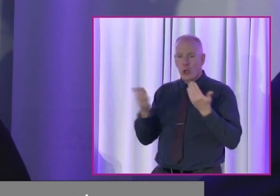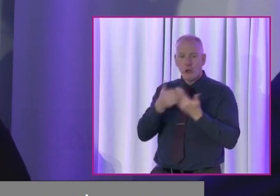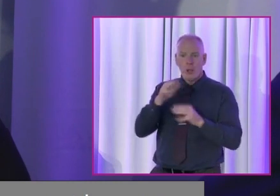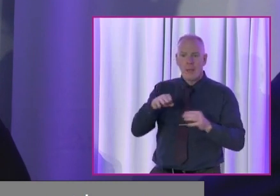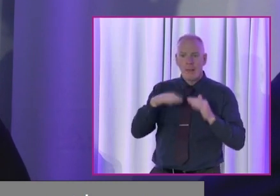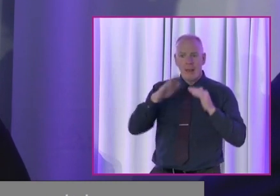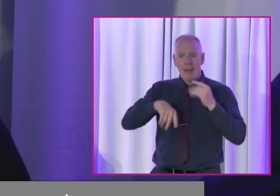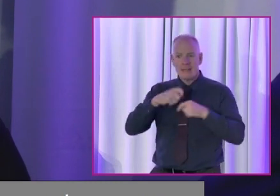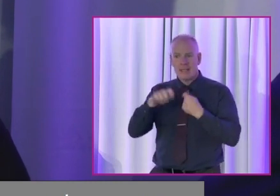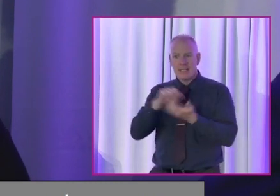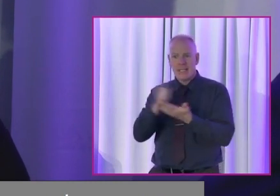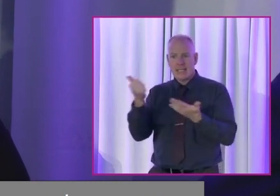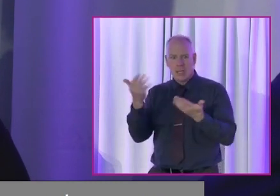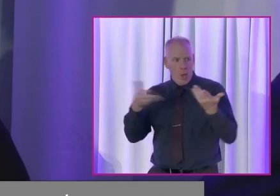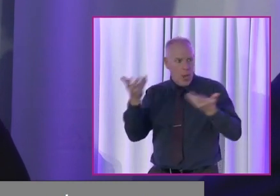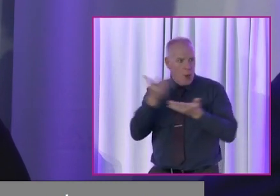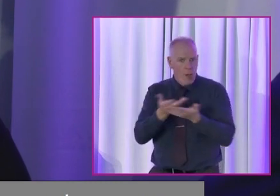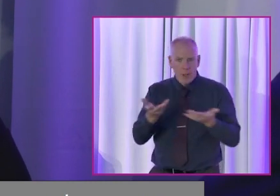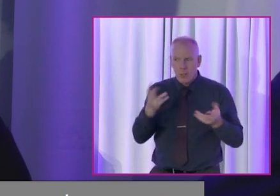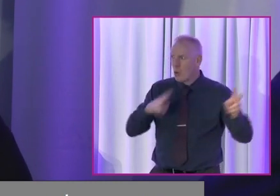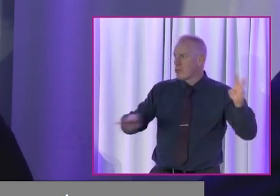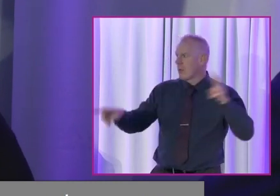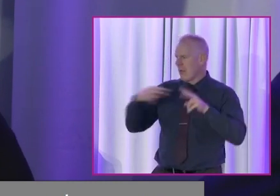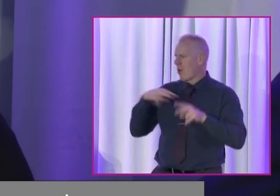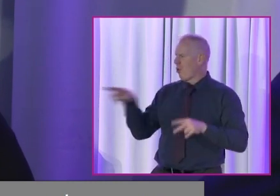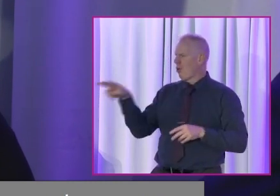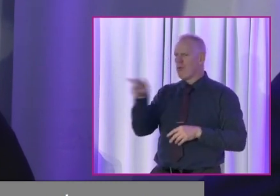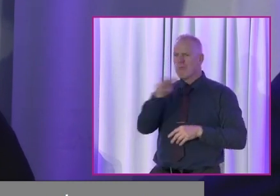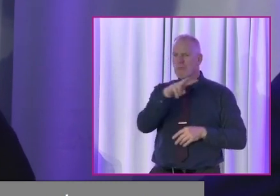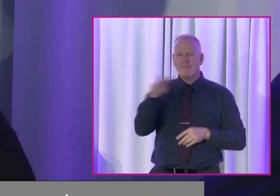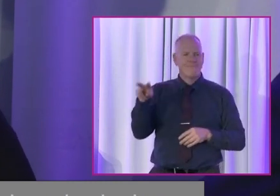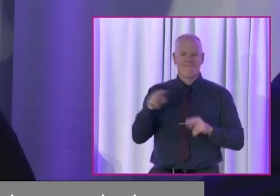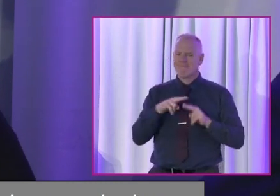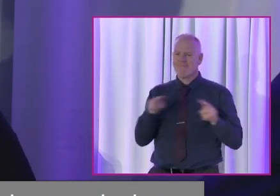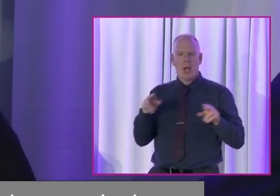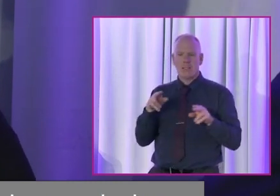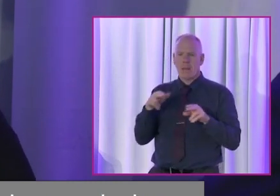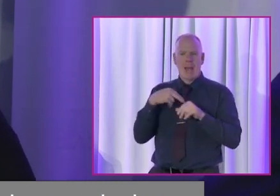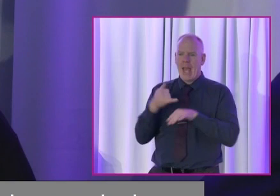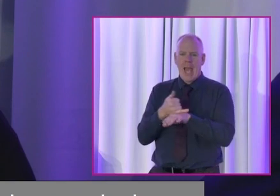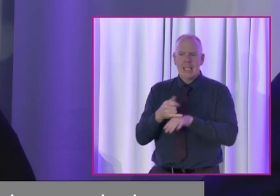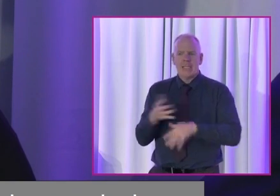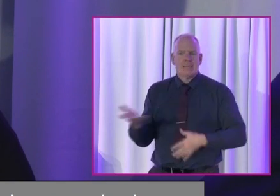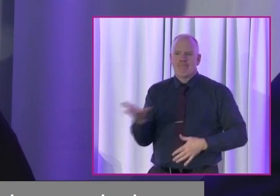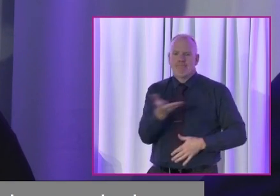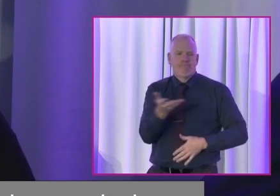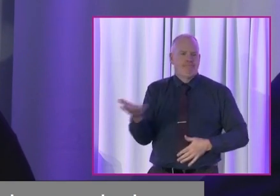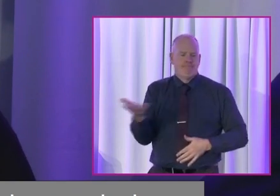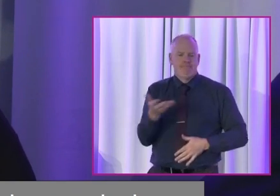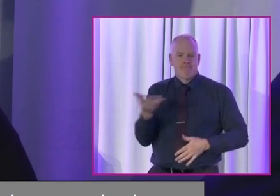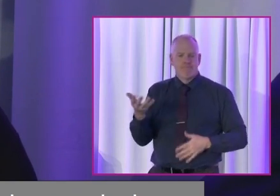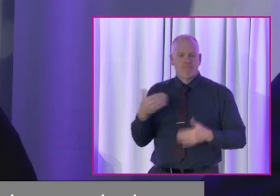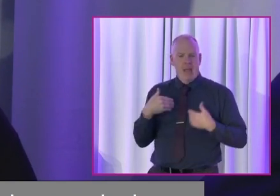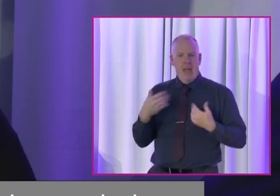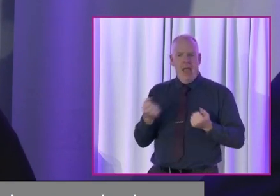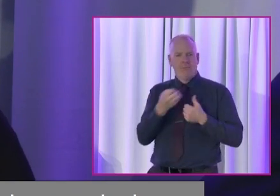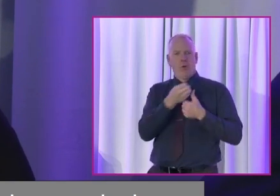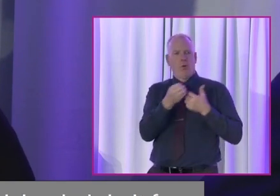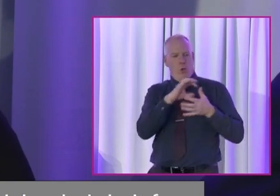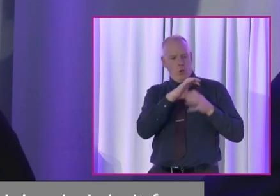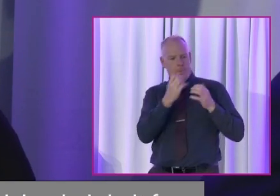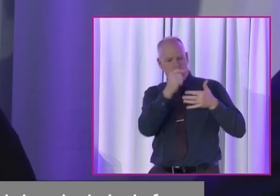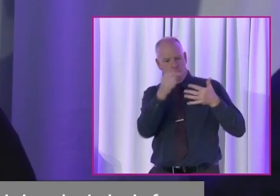people under 16? So when you look around a room, I look around and I say, this is not all of my island. And I do it for the rest of the community,